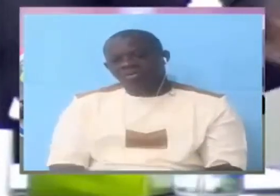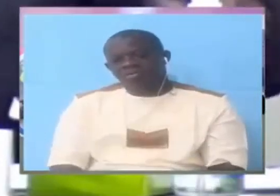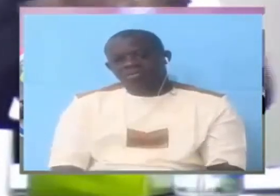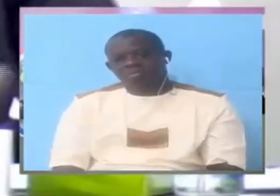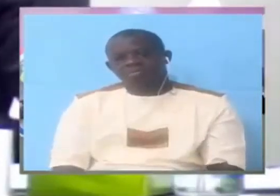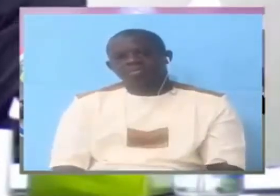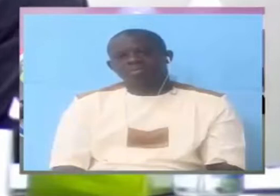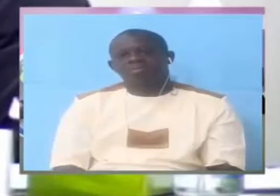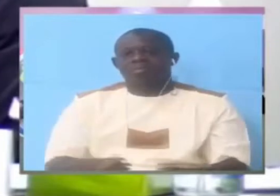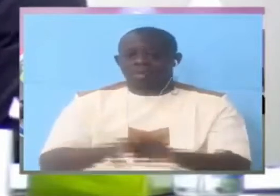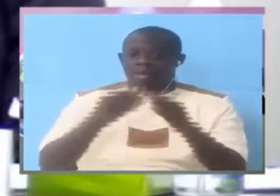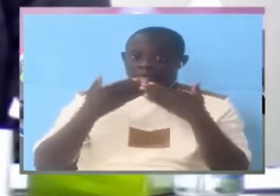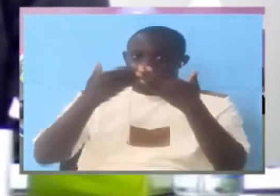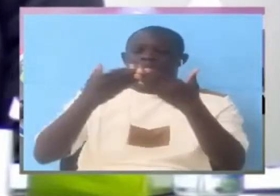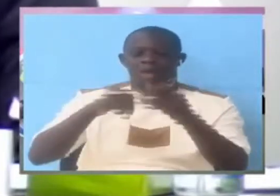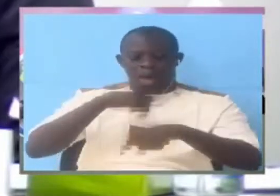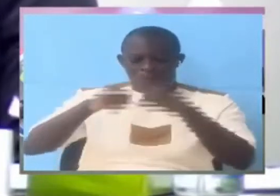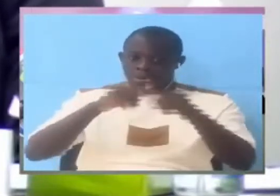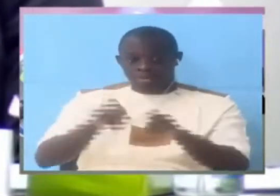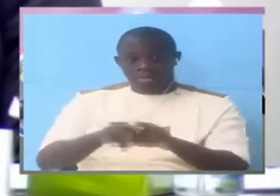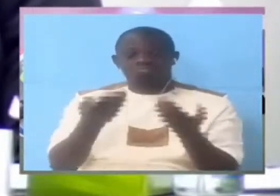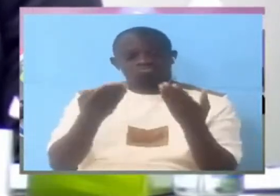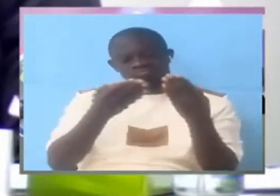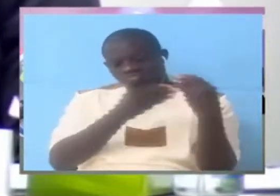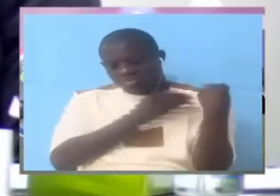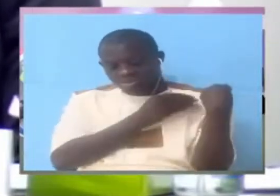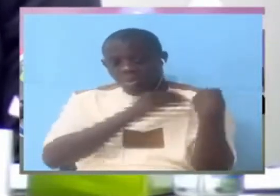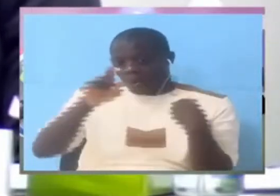Tell us what were the functions of the investigations unit.